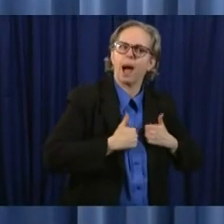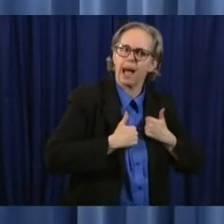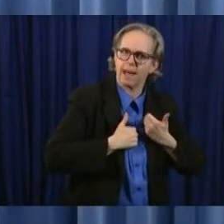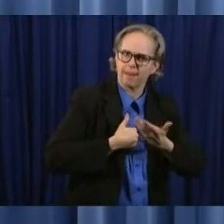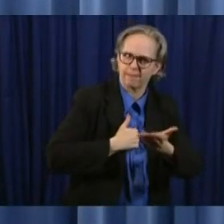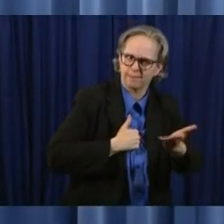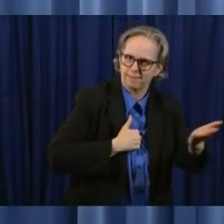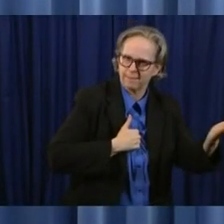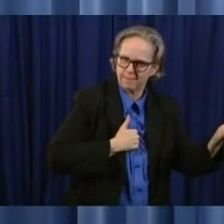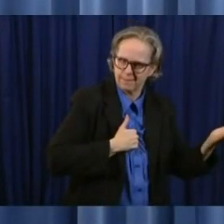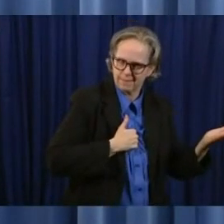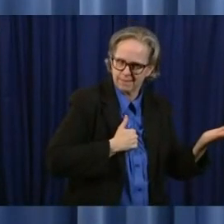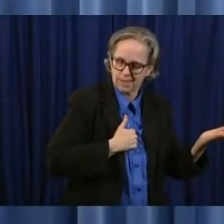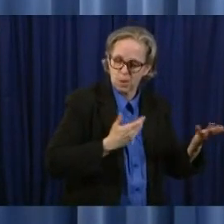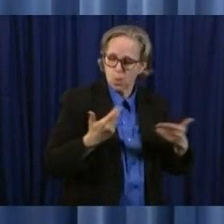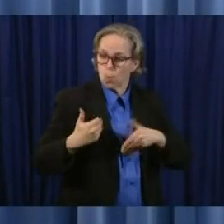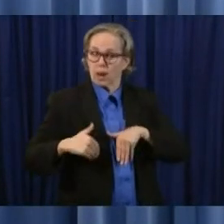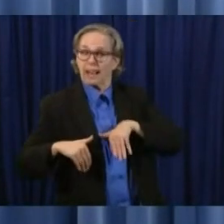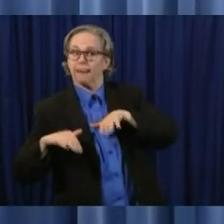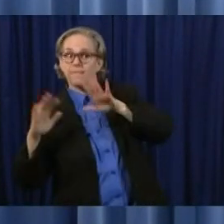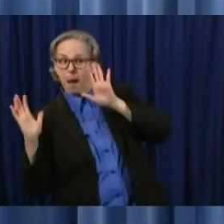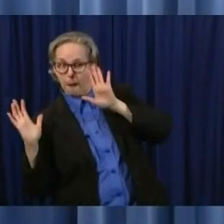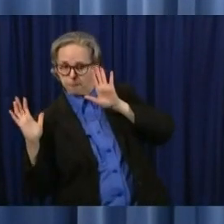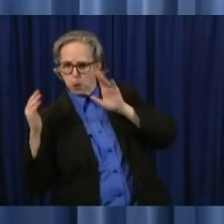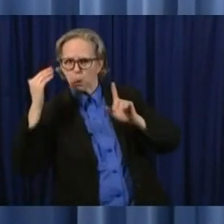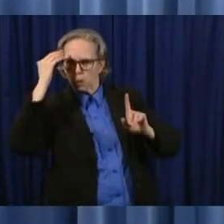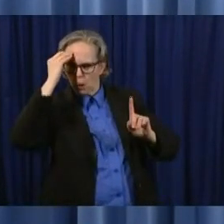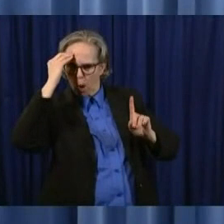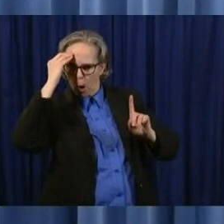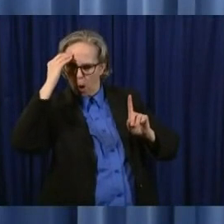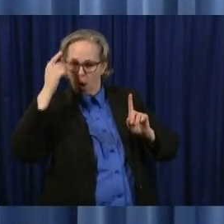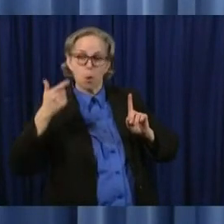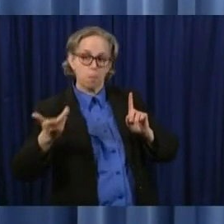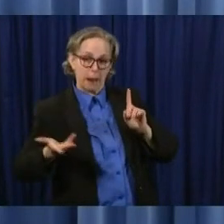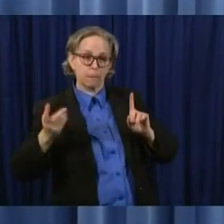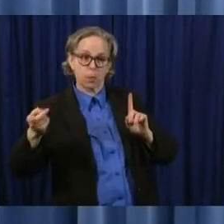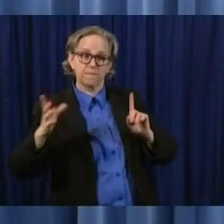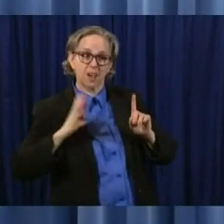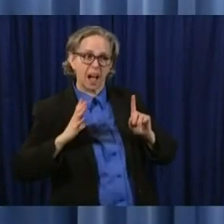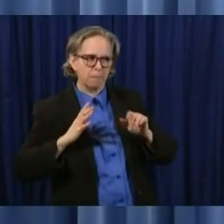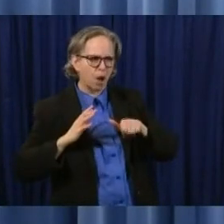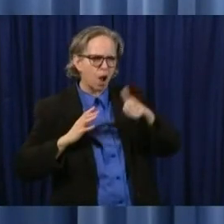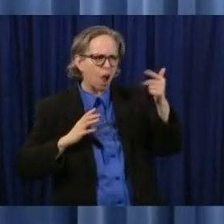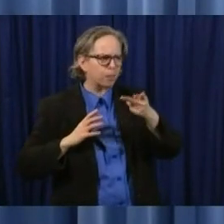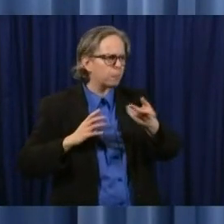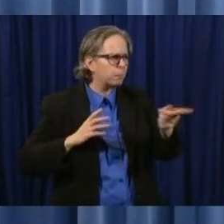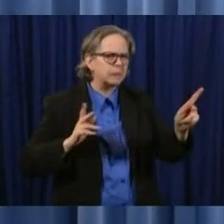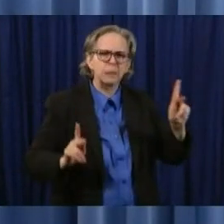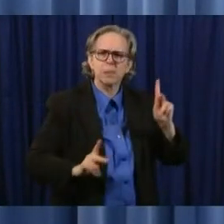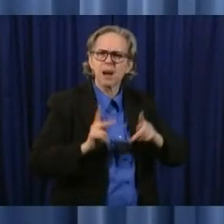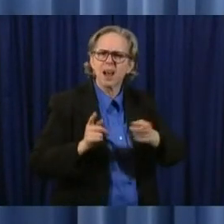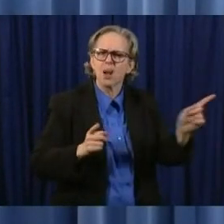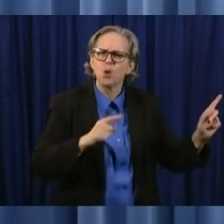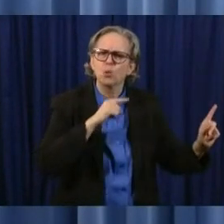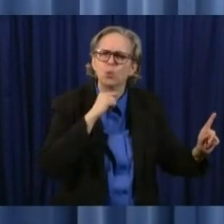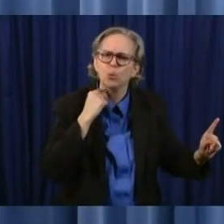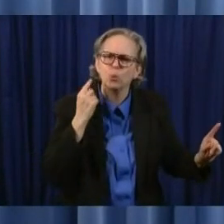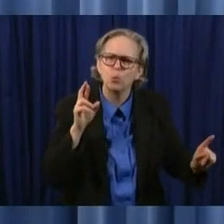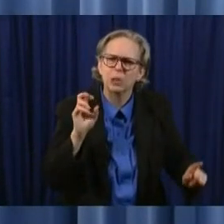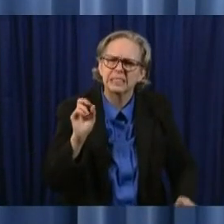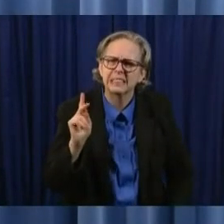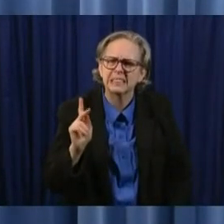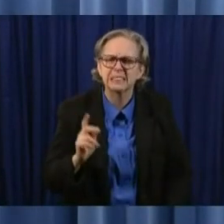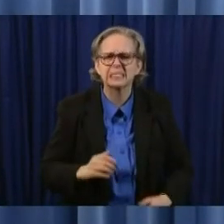you may have been fine but they others would have been in peril in these next few